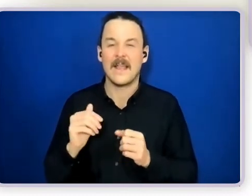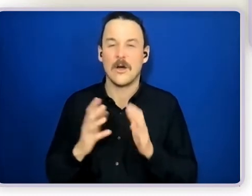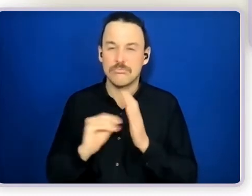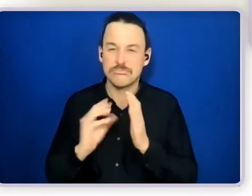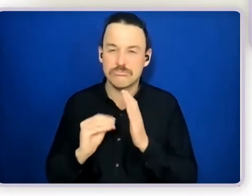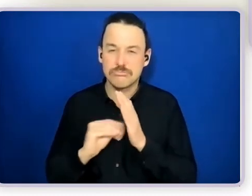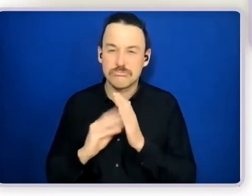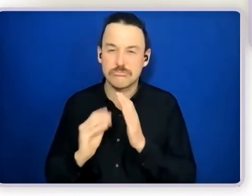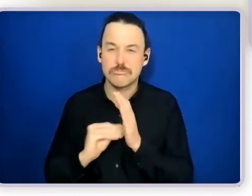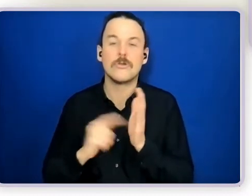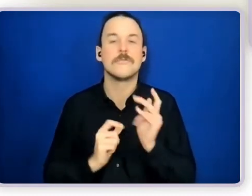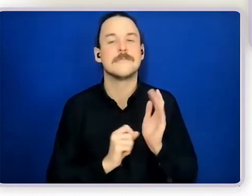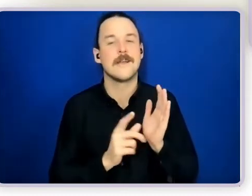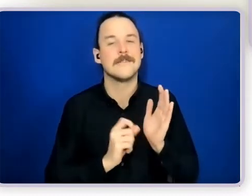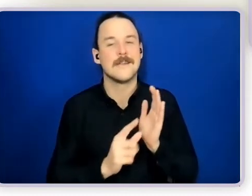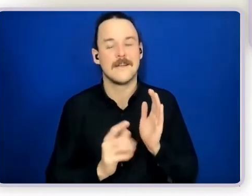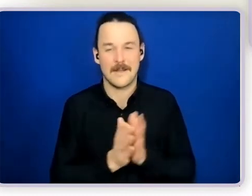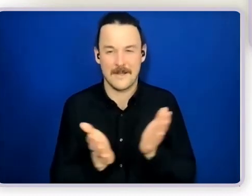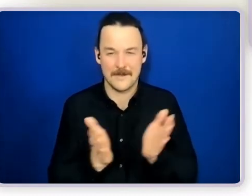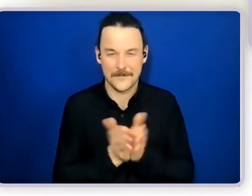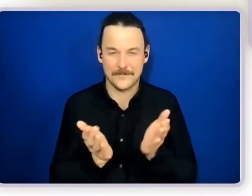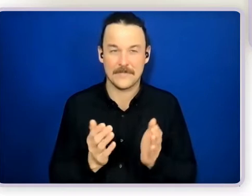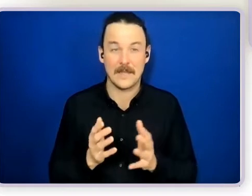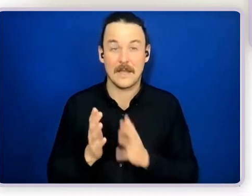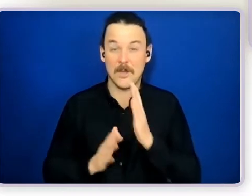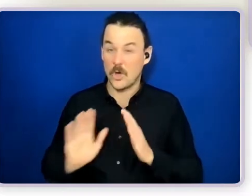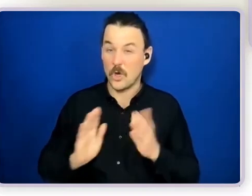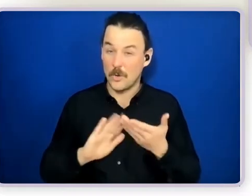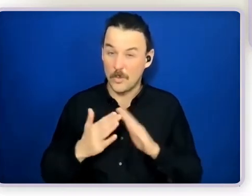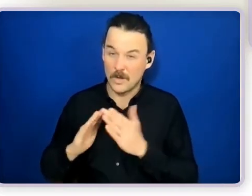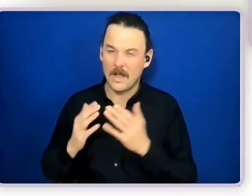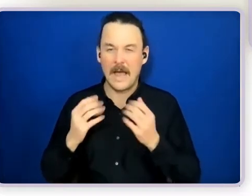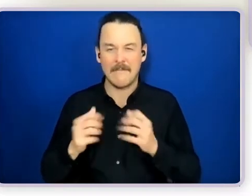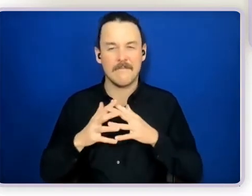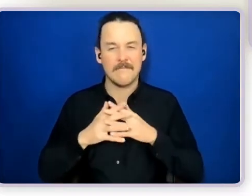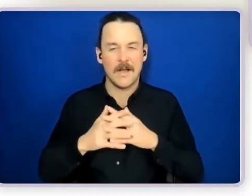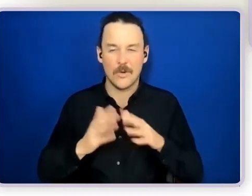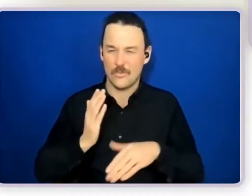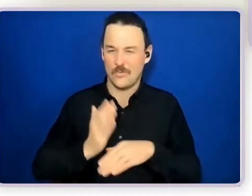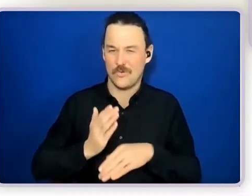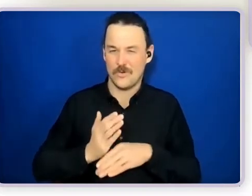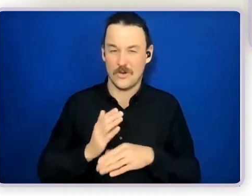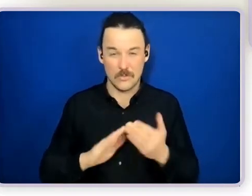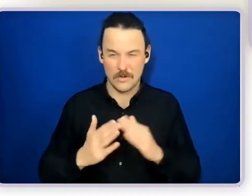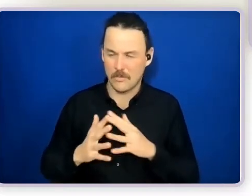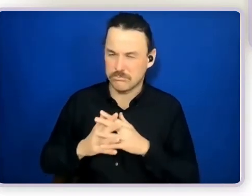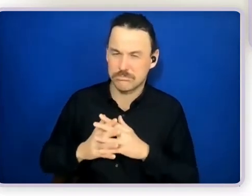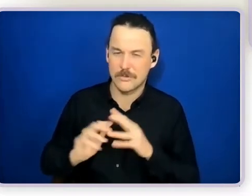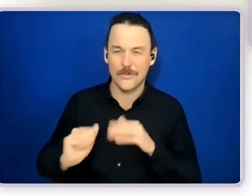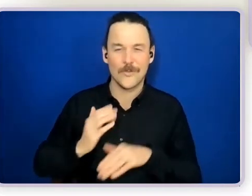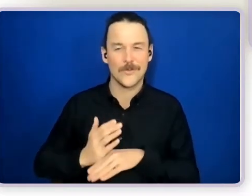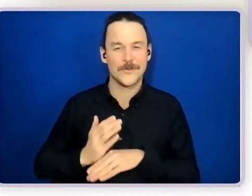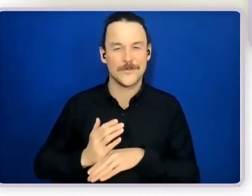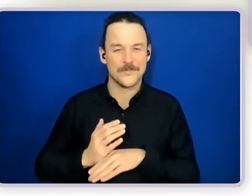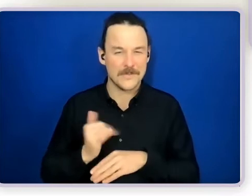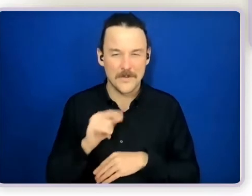She's undertaking valued activity in her community. So here there's a photo, you may or may not be able to see the detail, but she's showing her cards